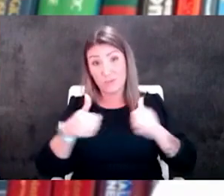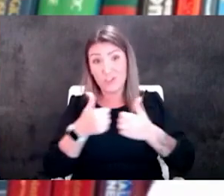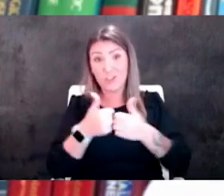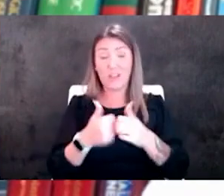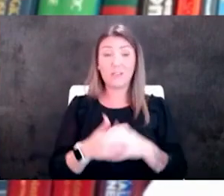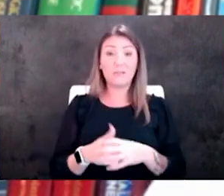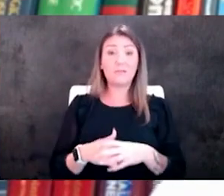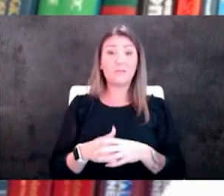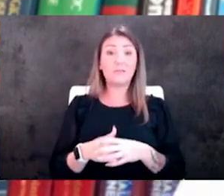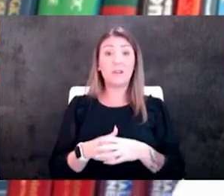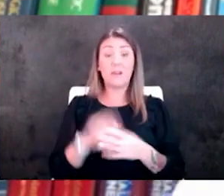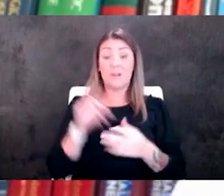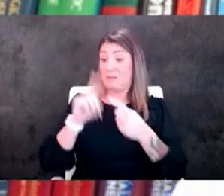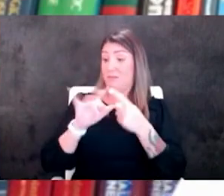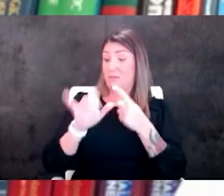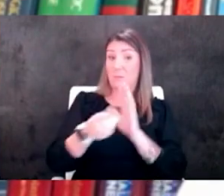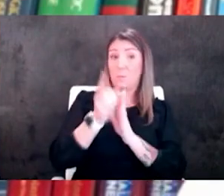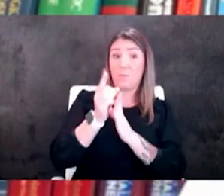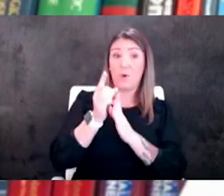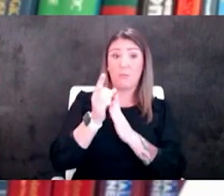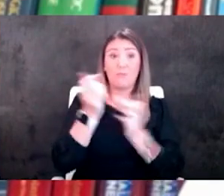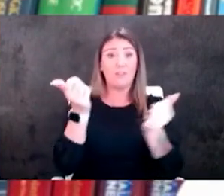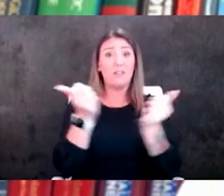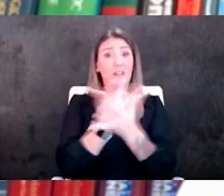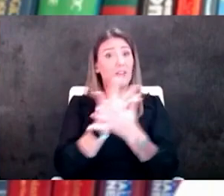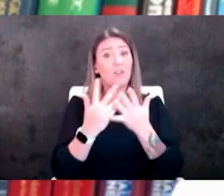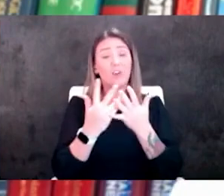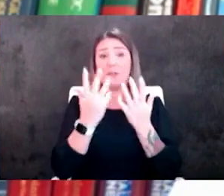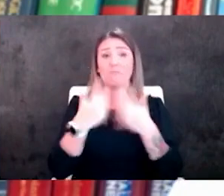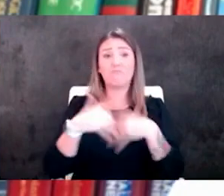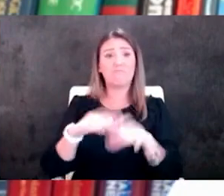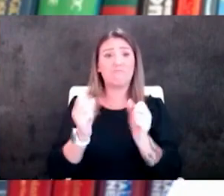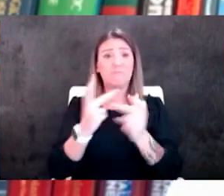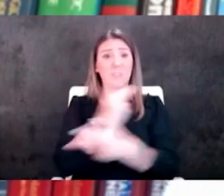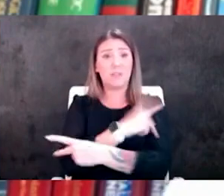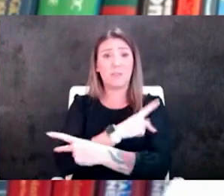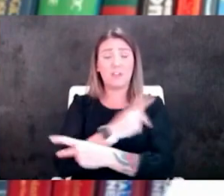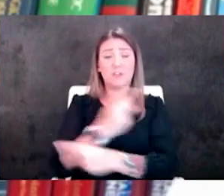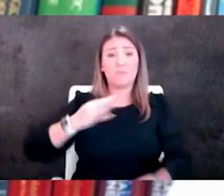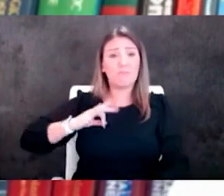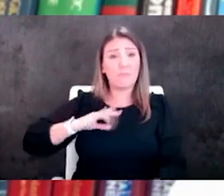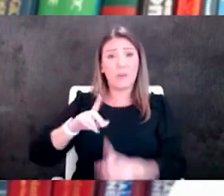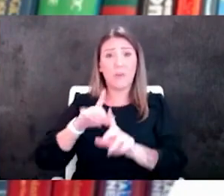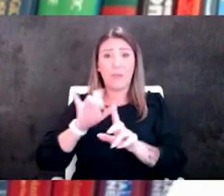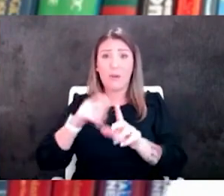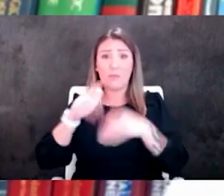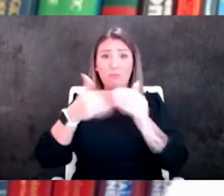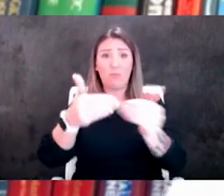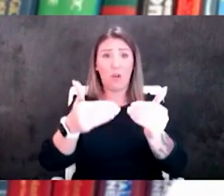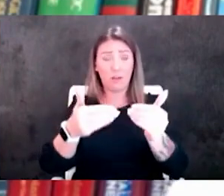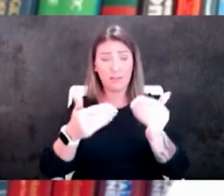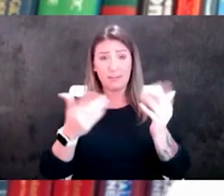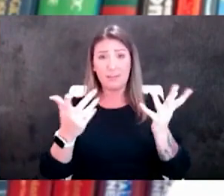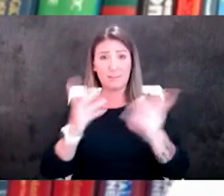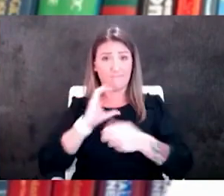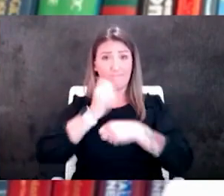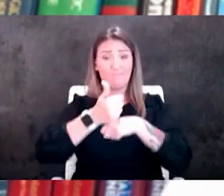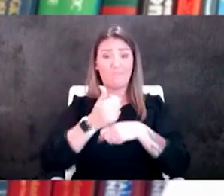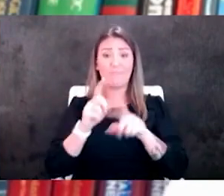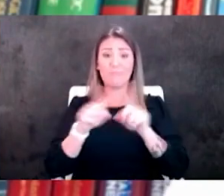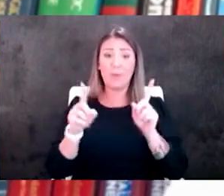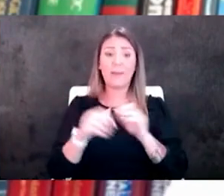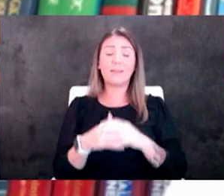up to that point i think everything many patients benefited from the processes that we we do but uh